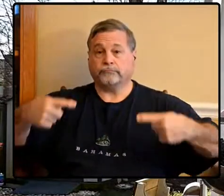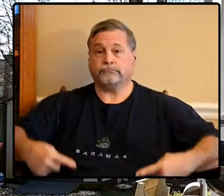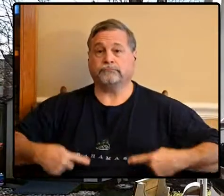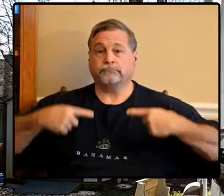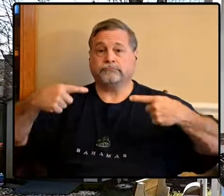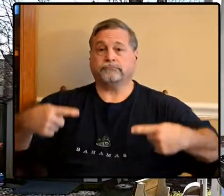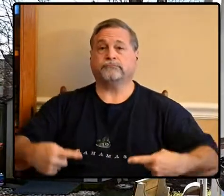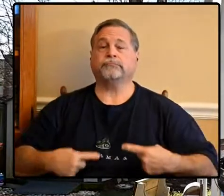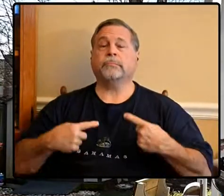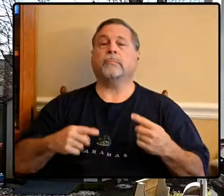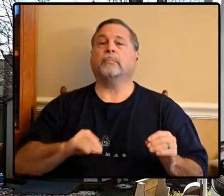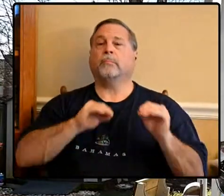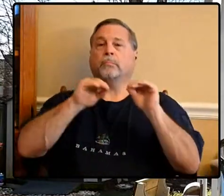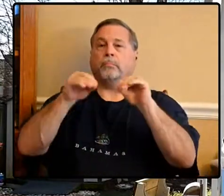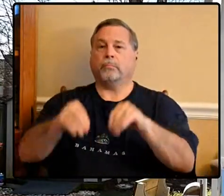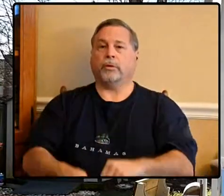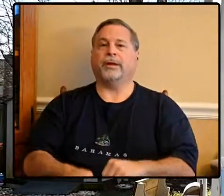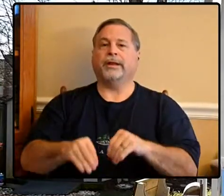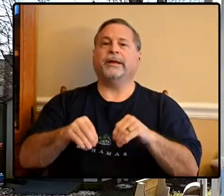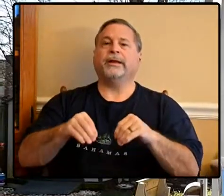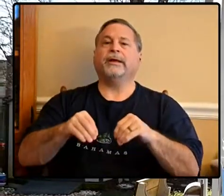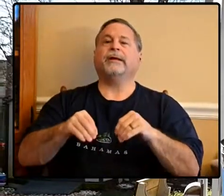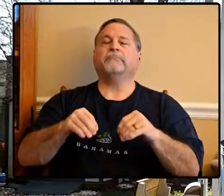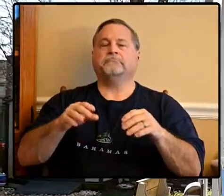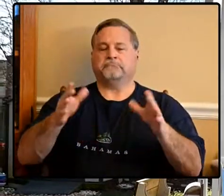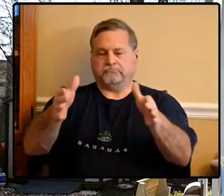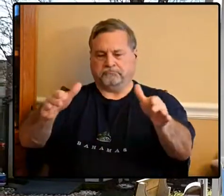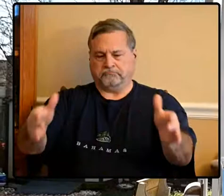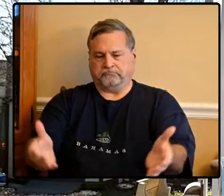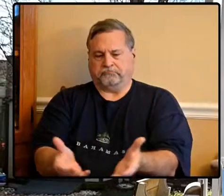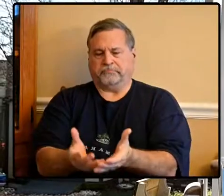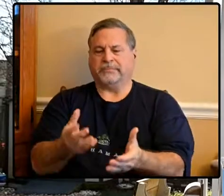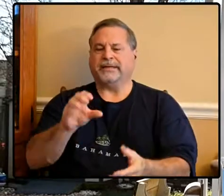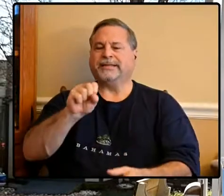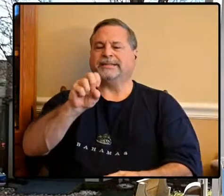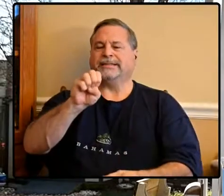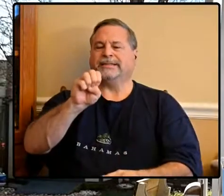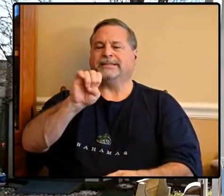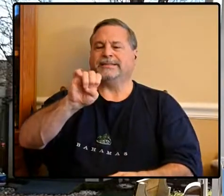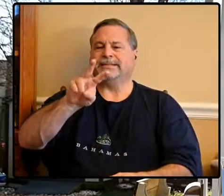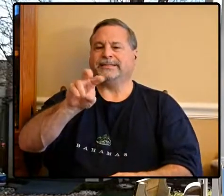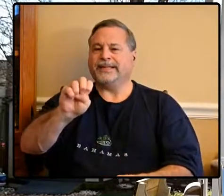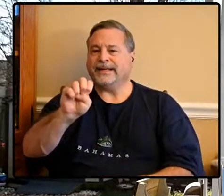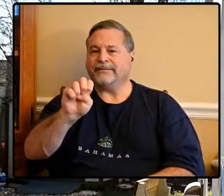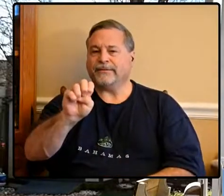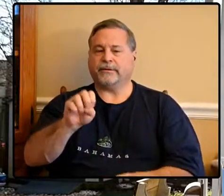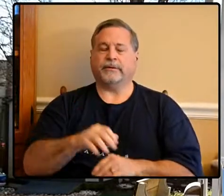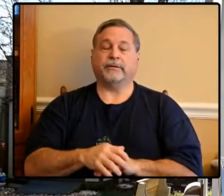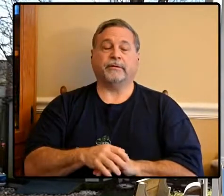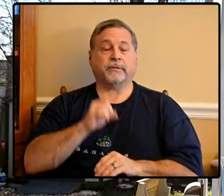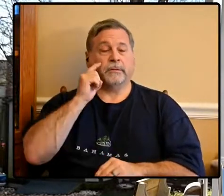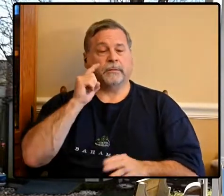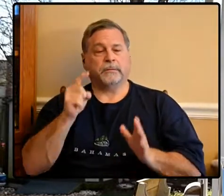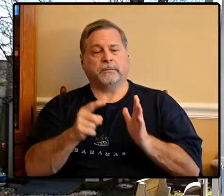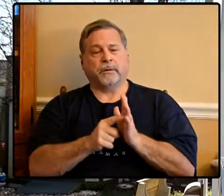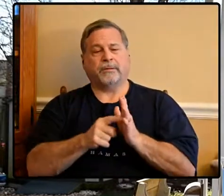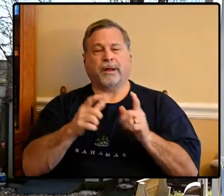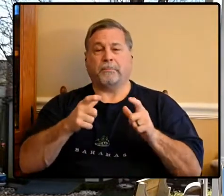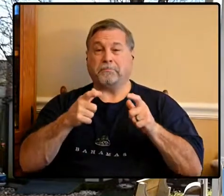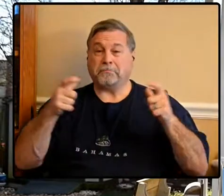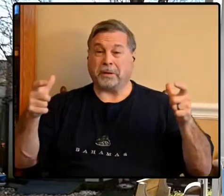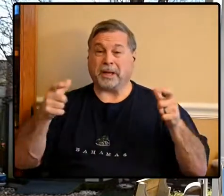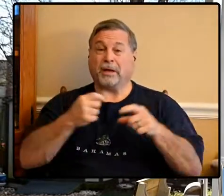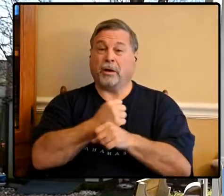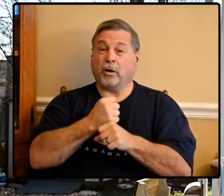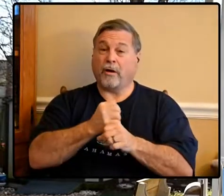and put it in we put it into this sieve if you'll notice how big the coffee beans have